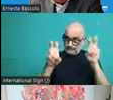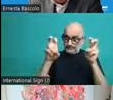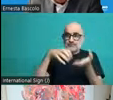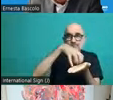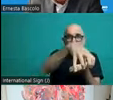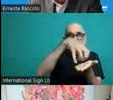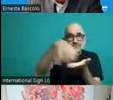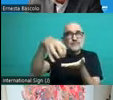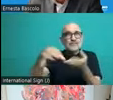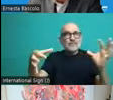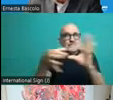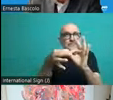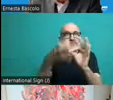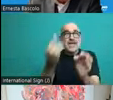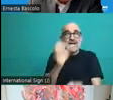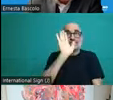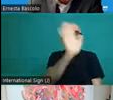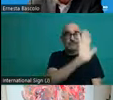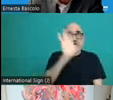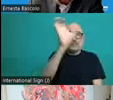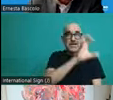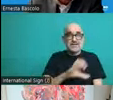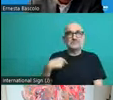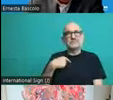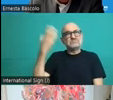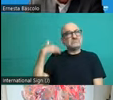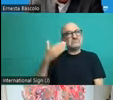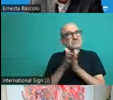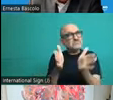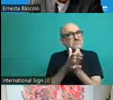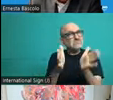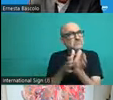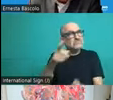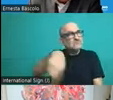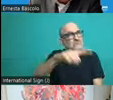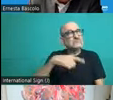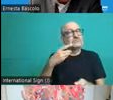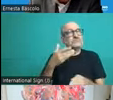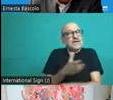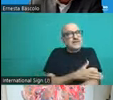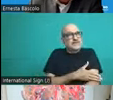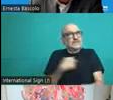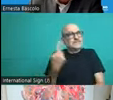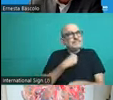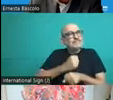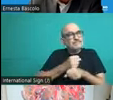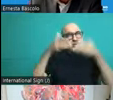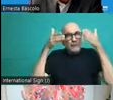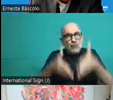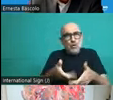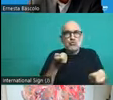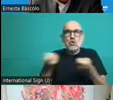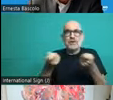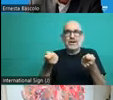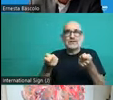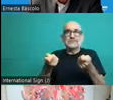issues and the way they connect to all the other functions in these systems. And by this I mean